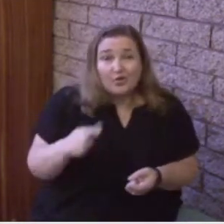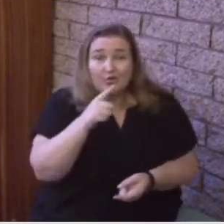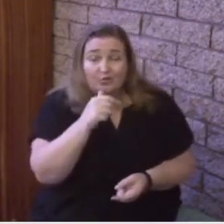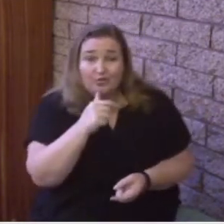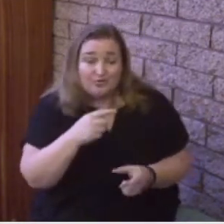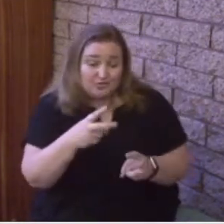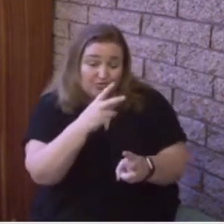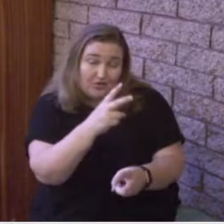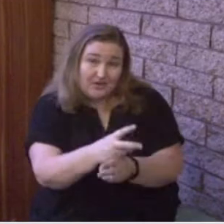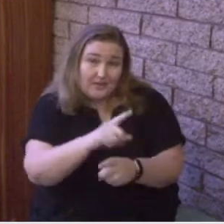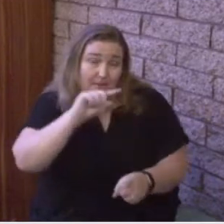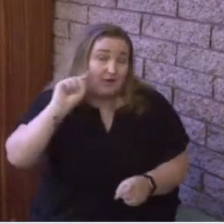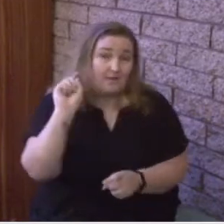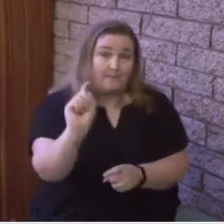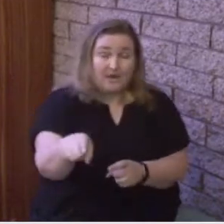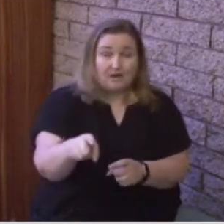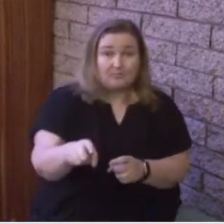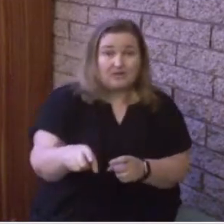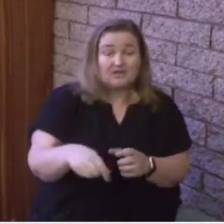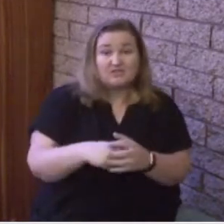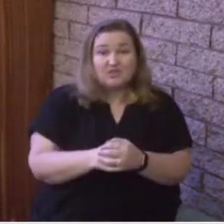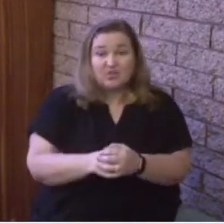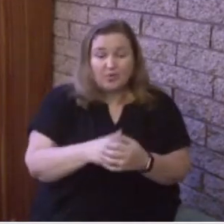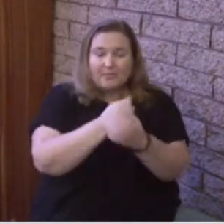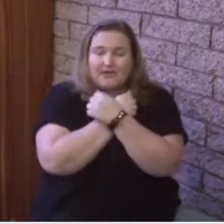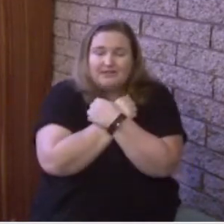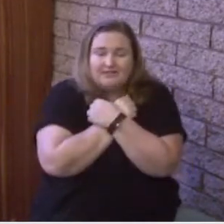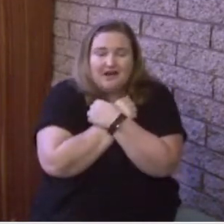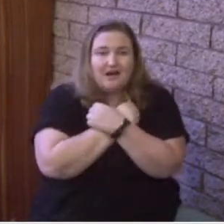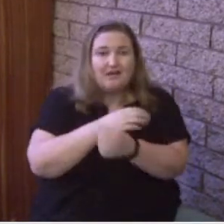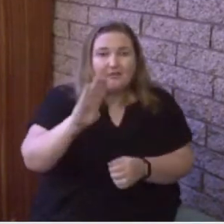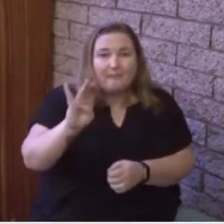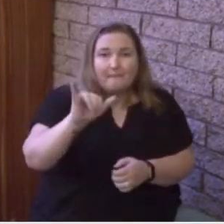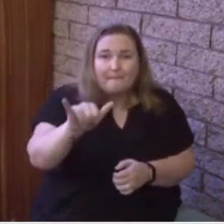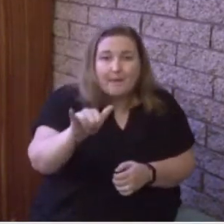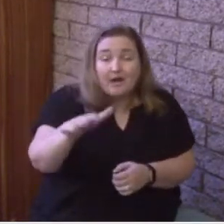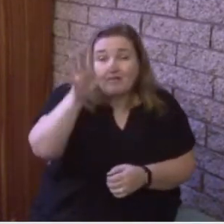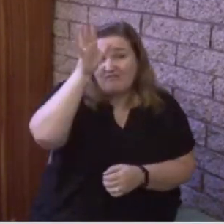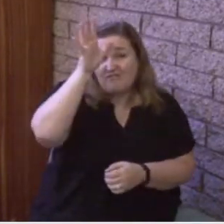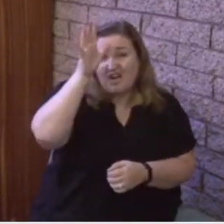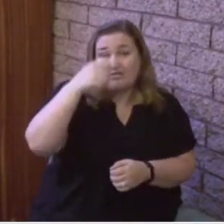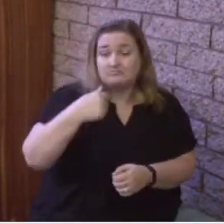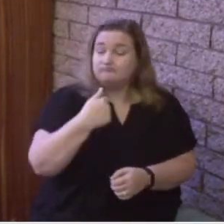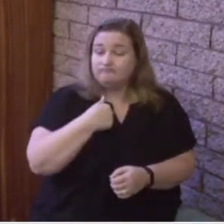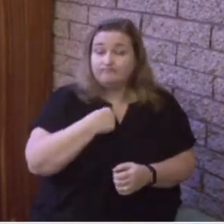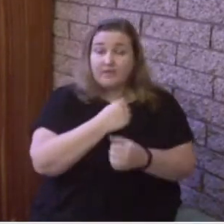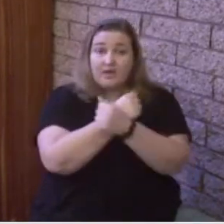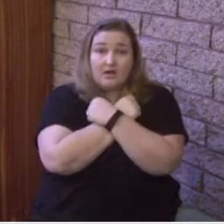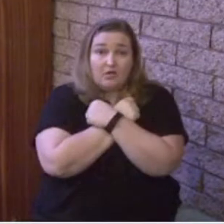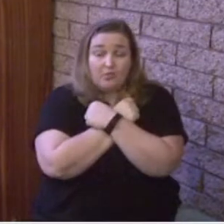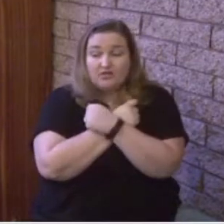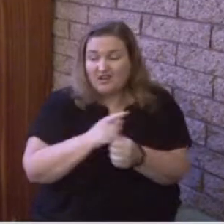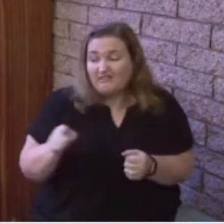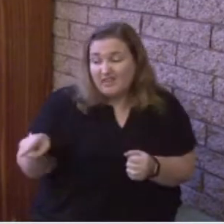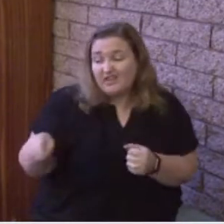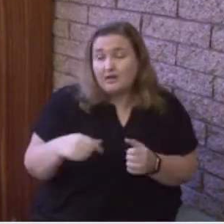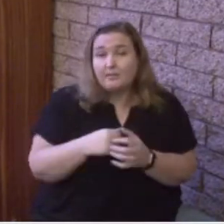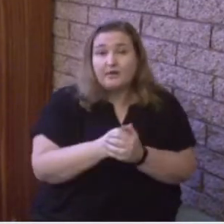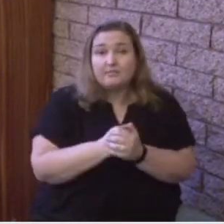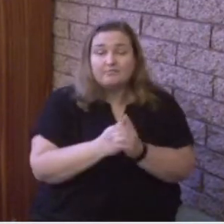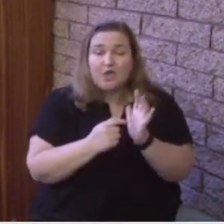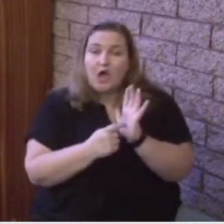loves me will be loved by my Father, and I will love him and manifest myself to him.